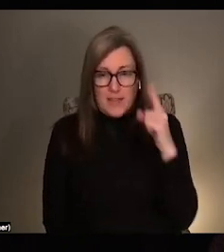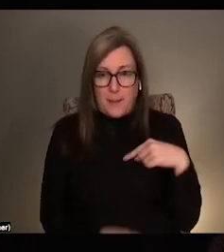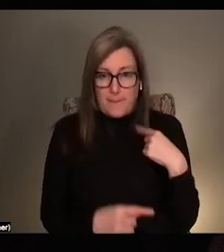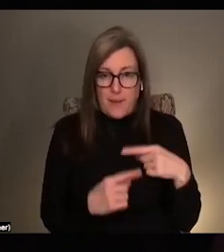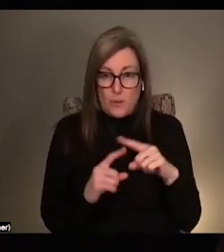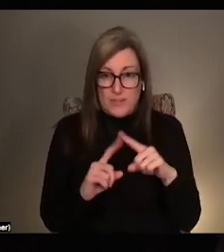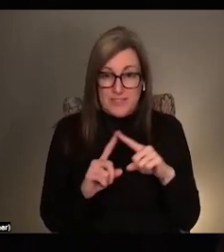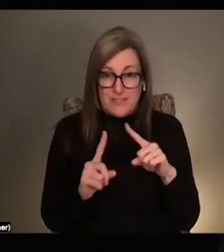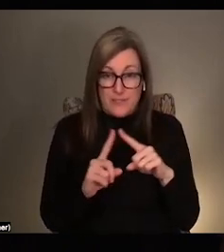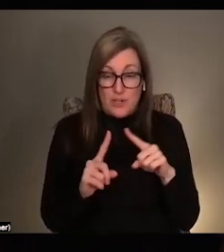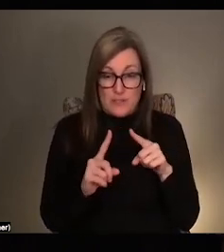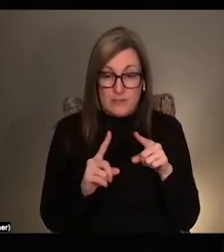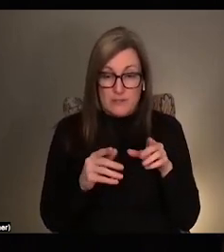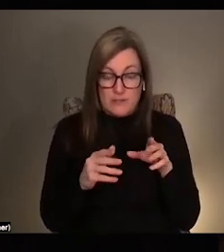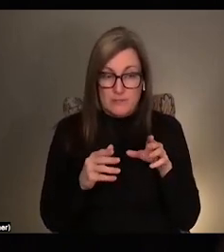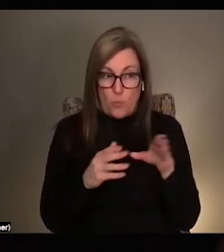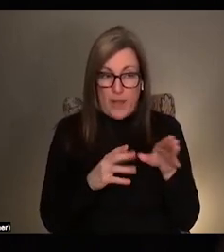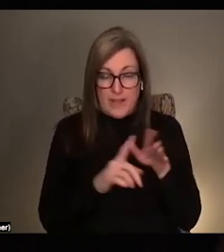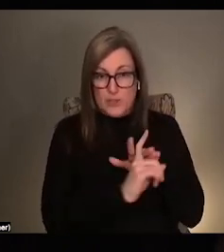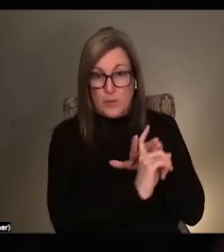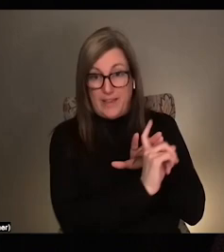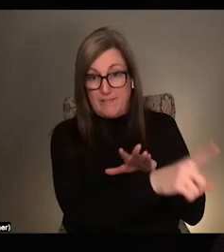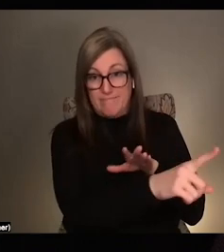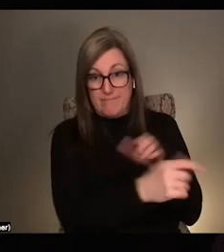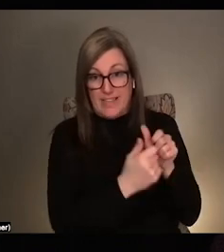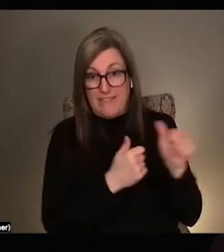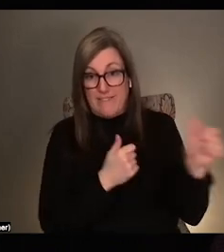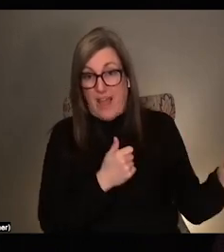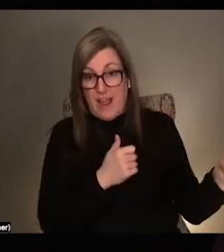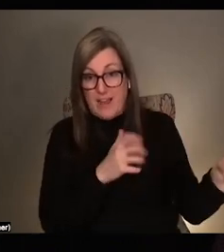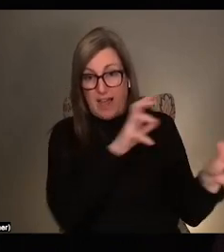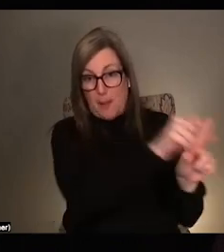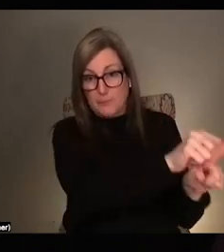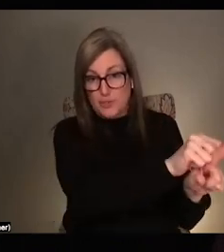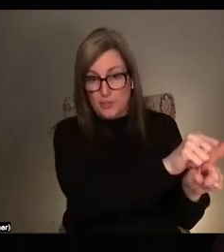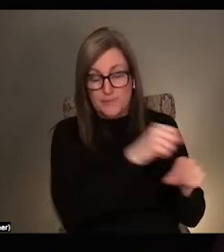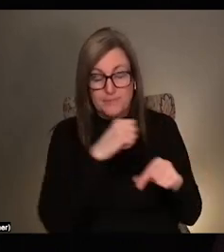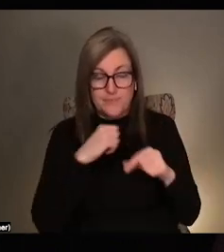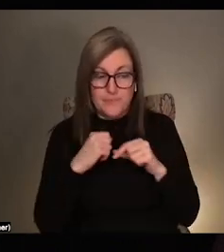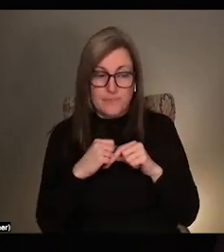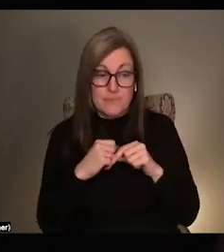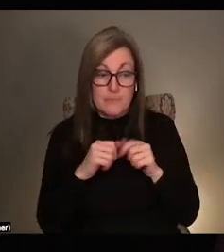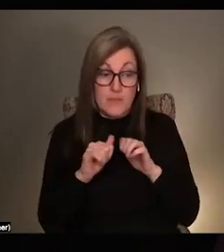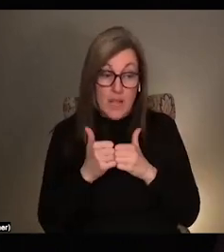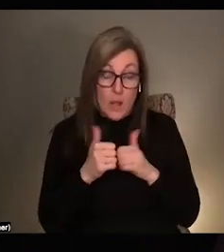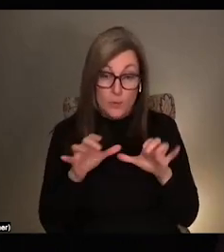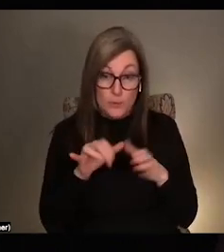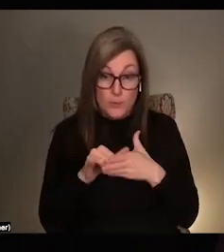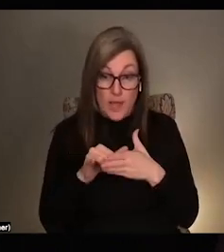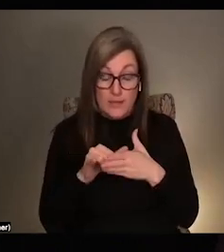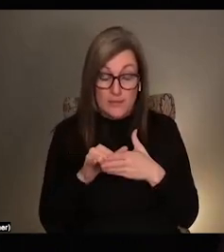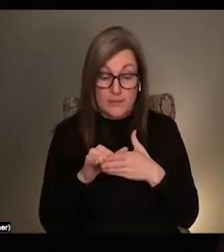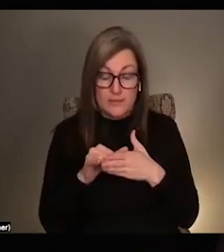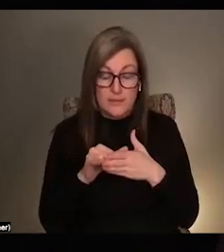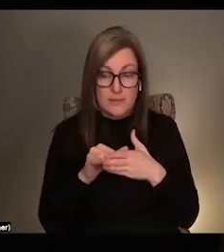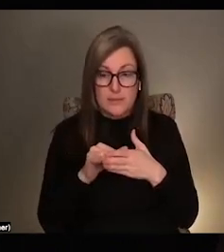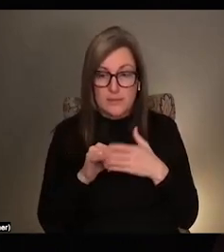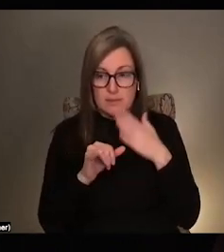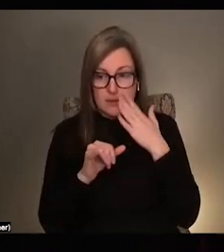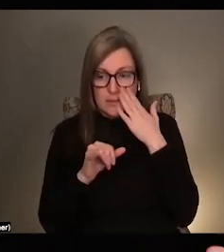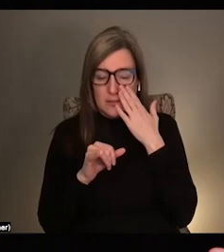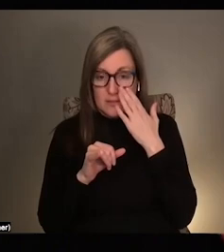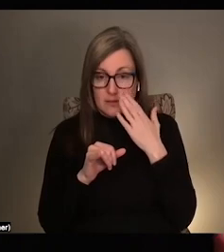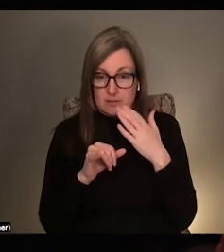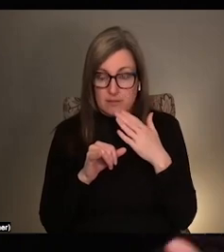like evading capture basically. Um, um, some of the ways to do that are to like, not, or to like kind of